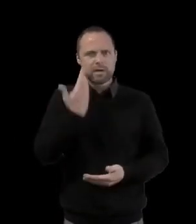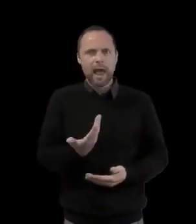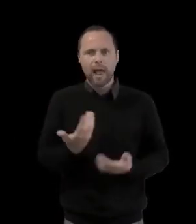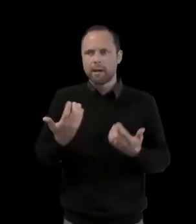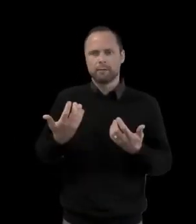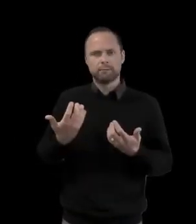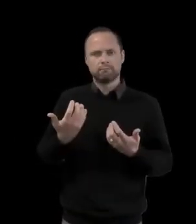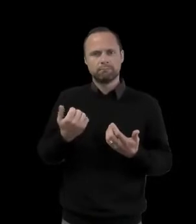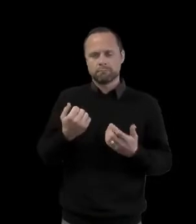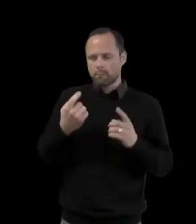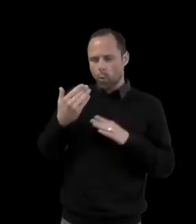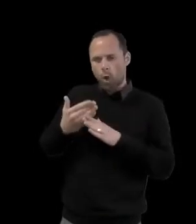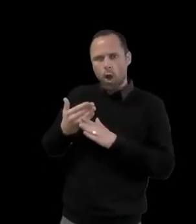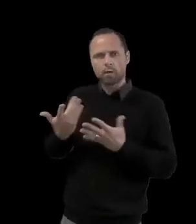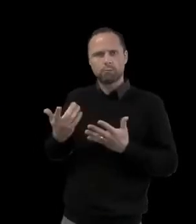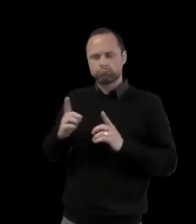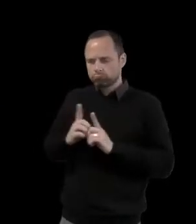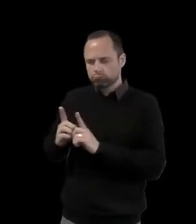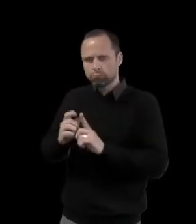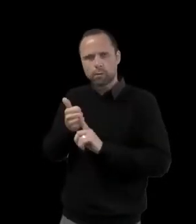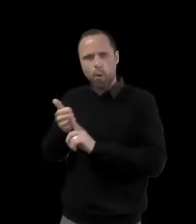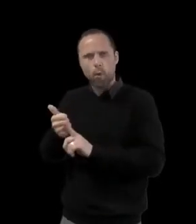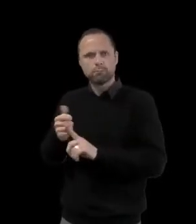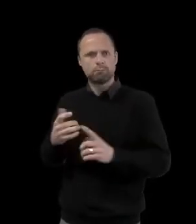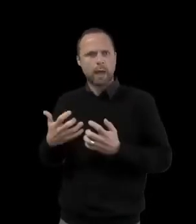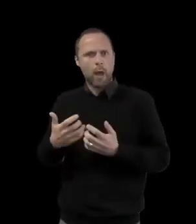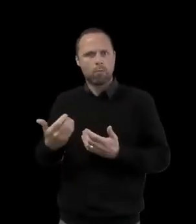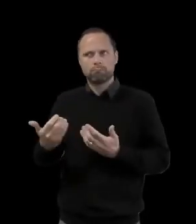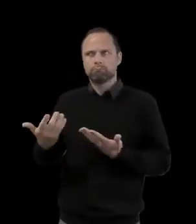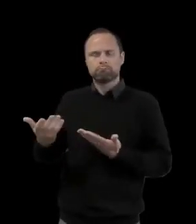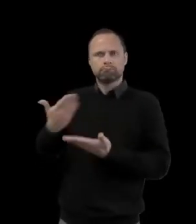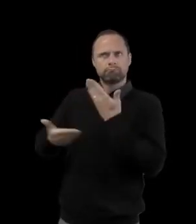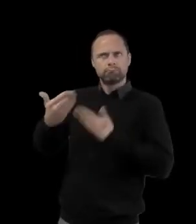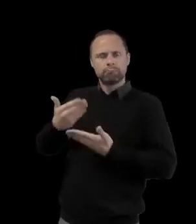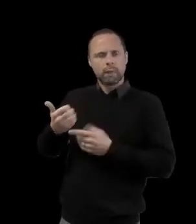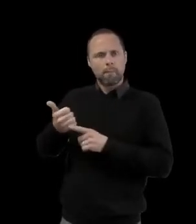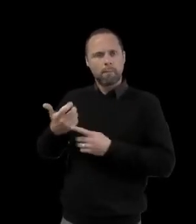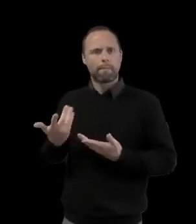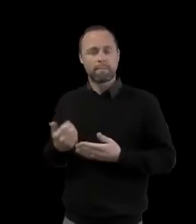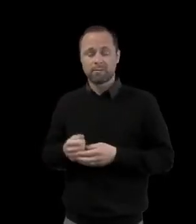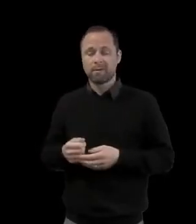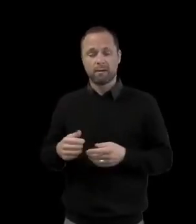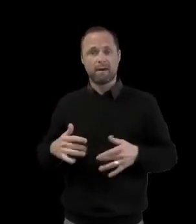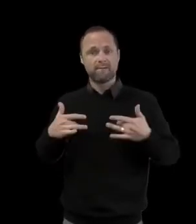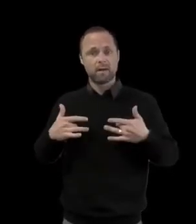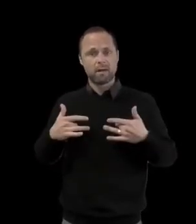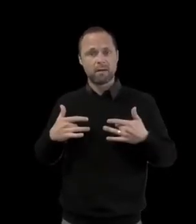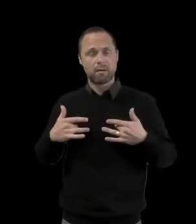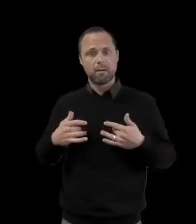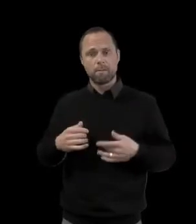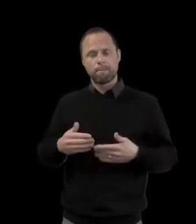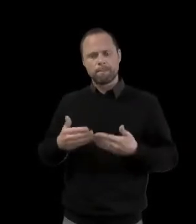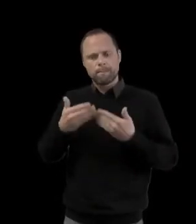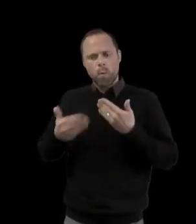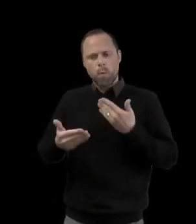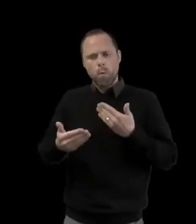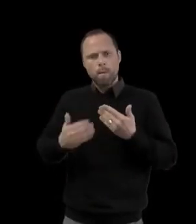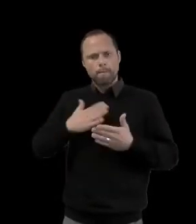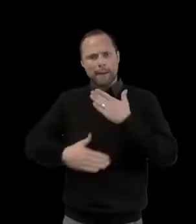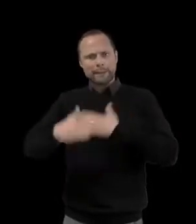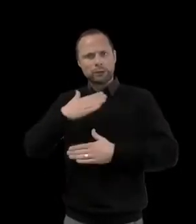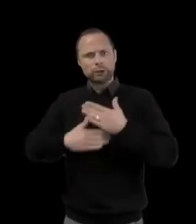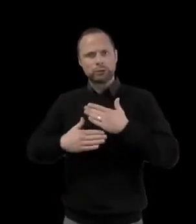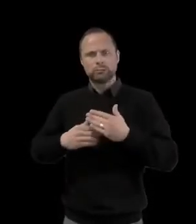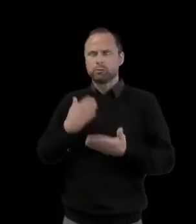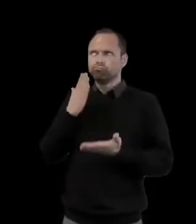it's making me much more intentional. It's making me a lot more patient. And it's making me trust in God more because when God grants you a vision,